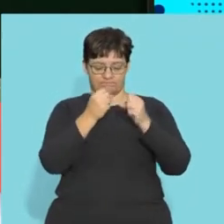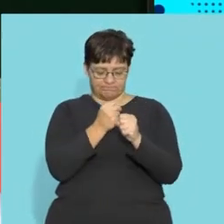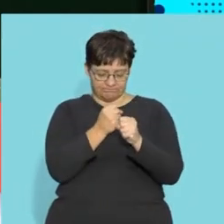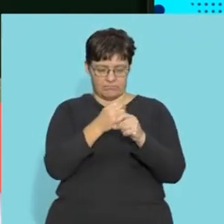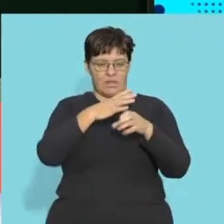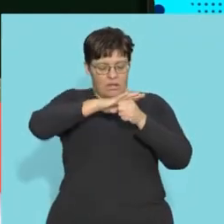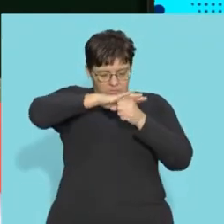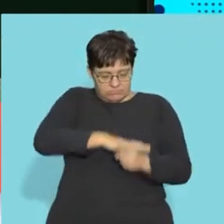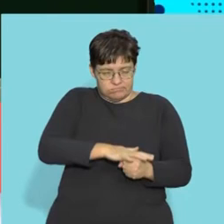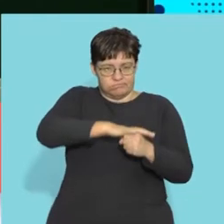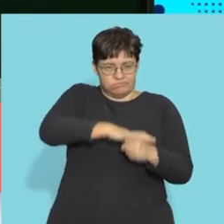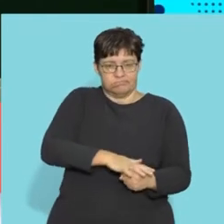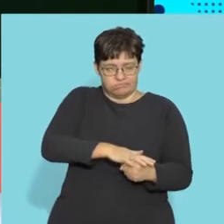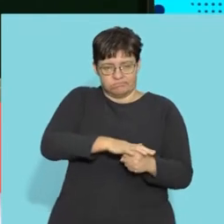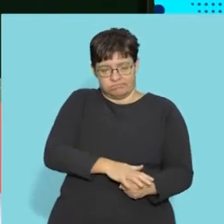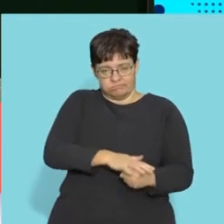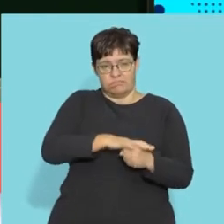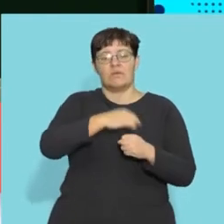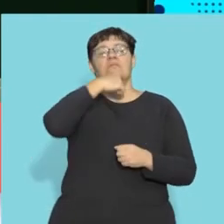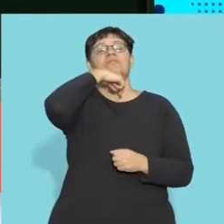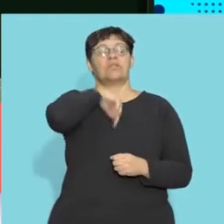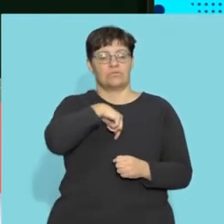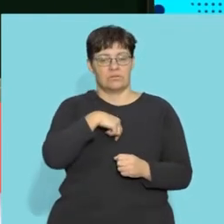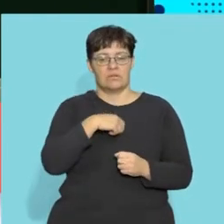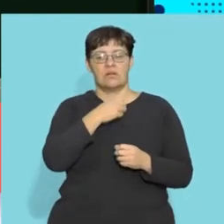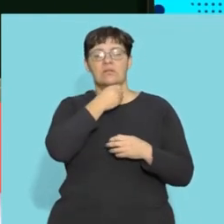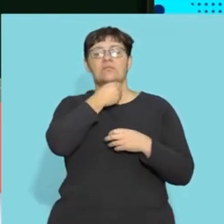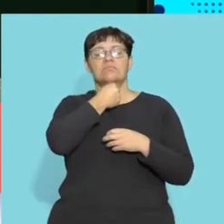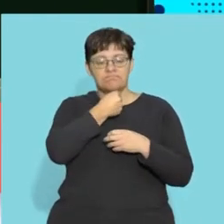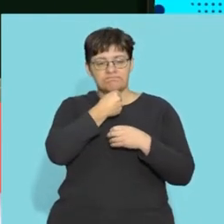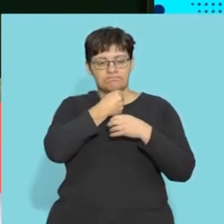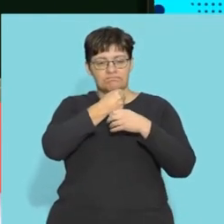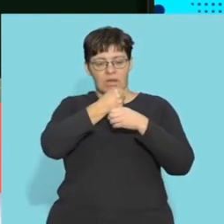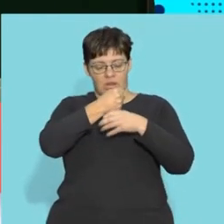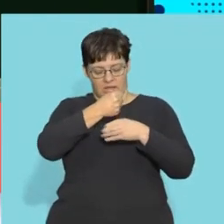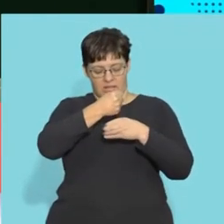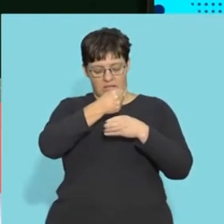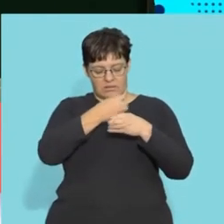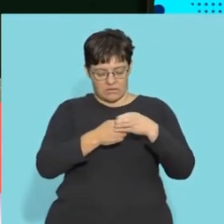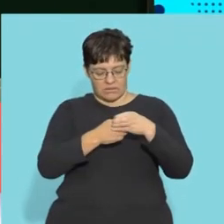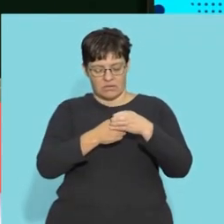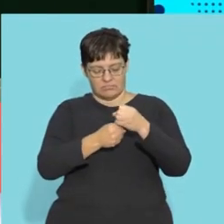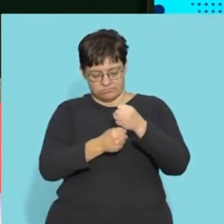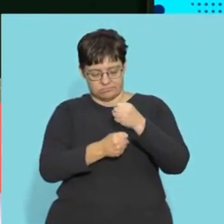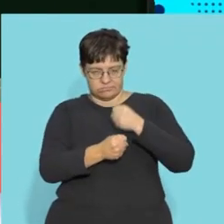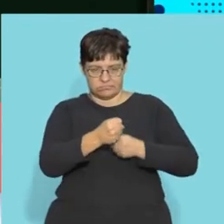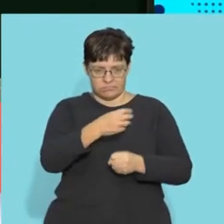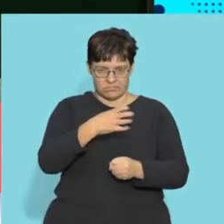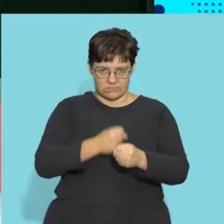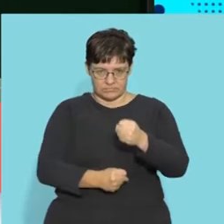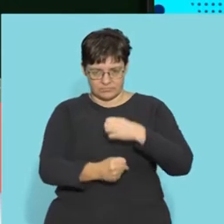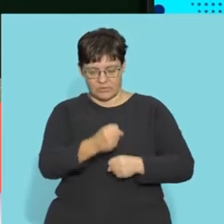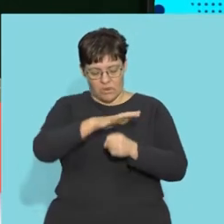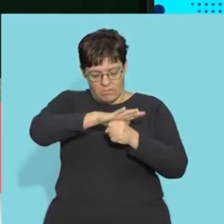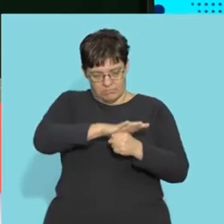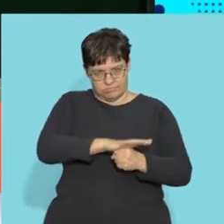to contract pushing that food bolus down and this one is relaxing and then this one is contracting and the next one is relaxing